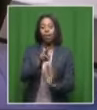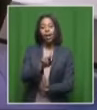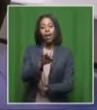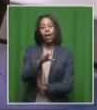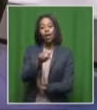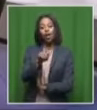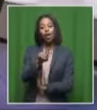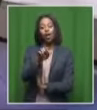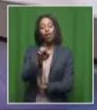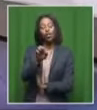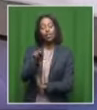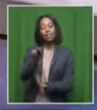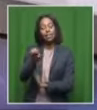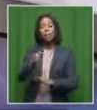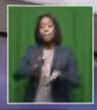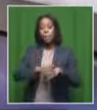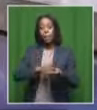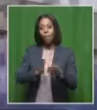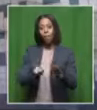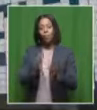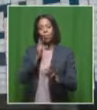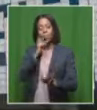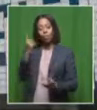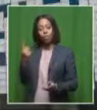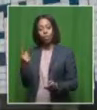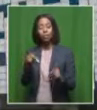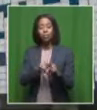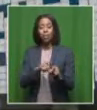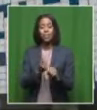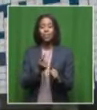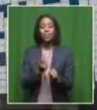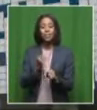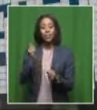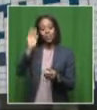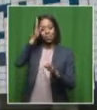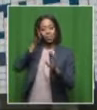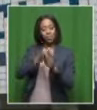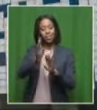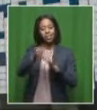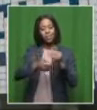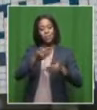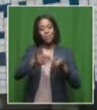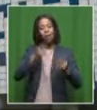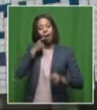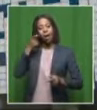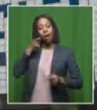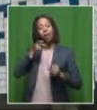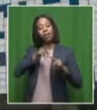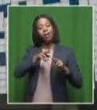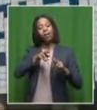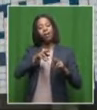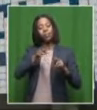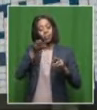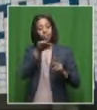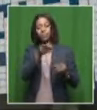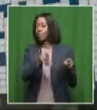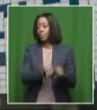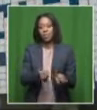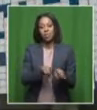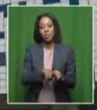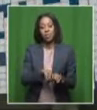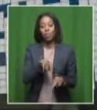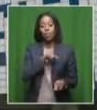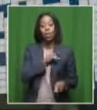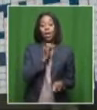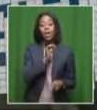perhaps even more nicotine. And the general physiological process of addiction follows. Basically, if you